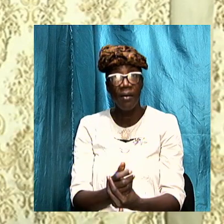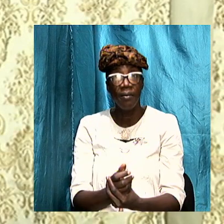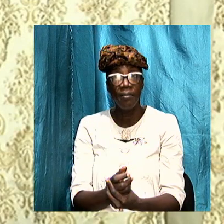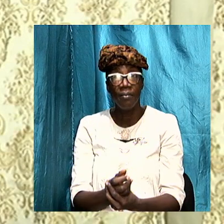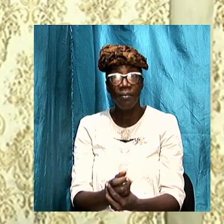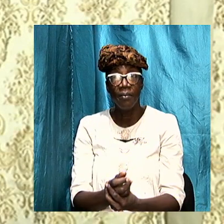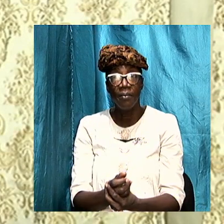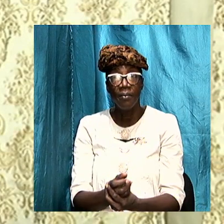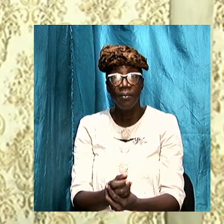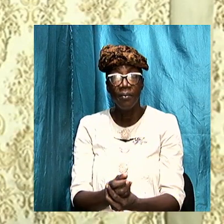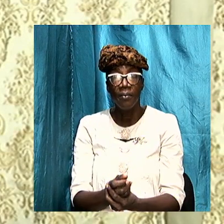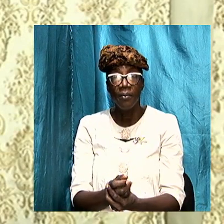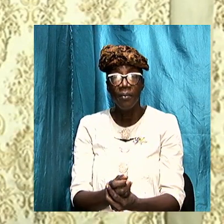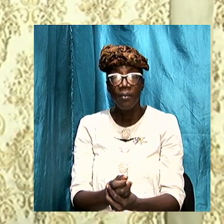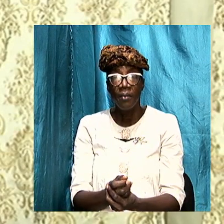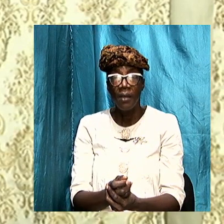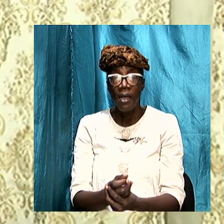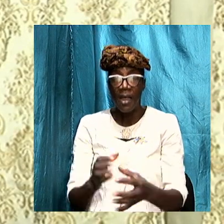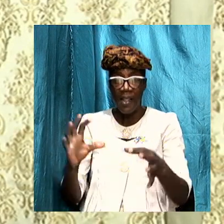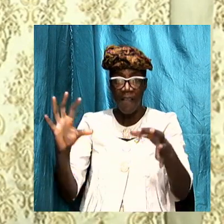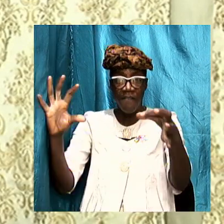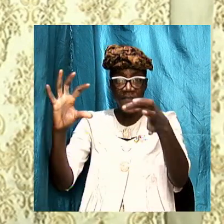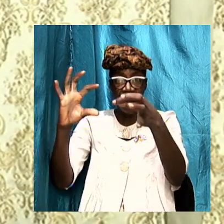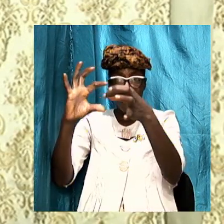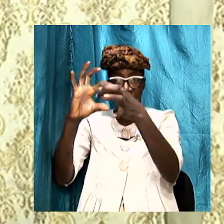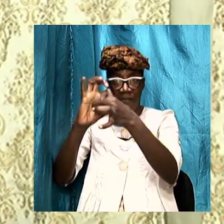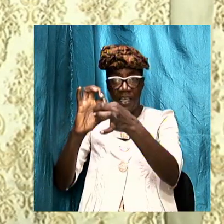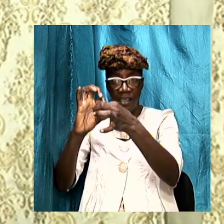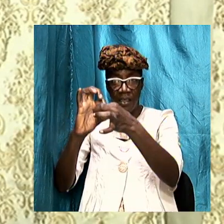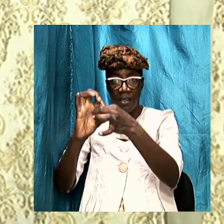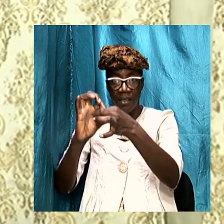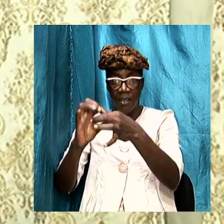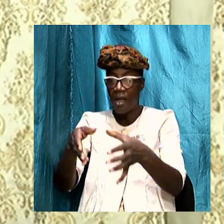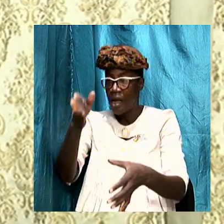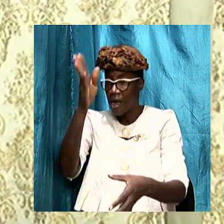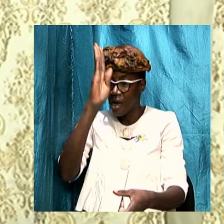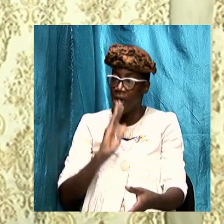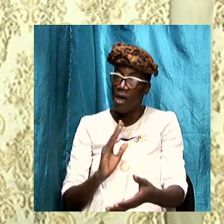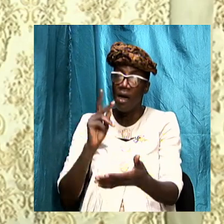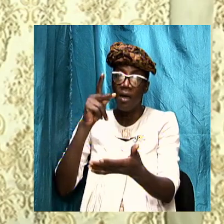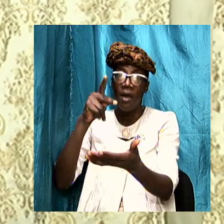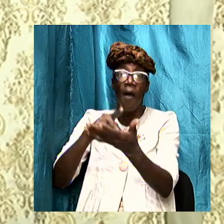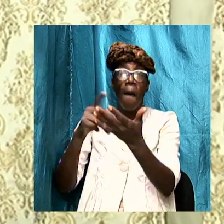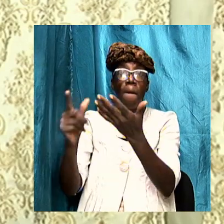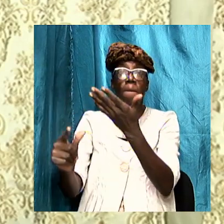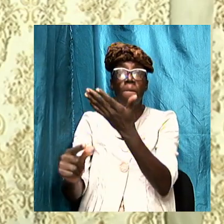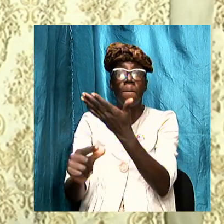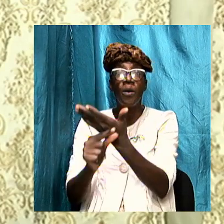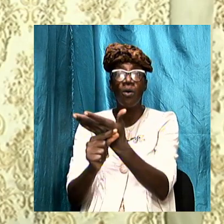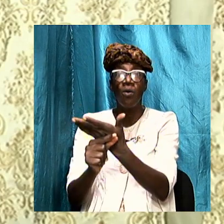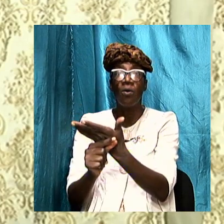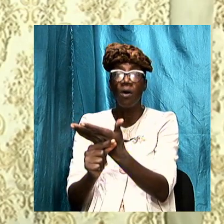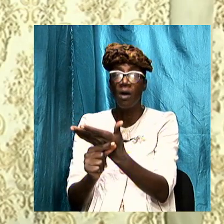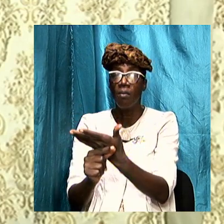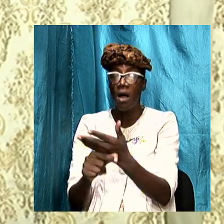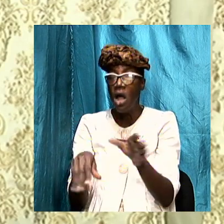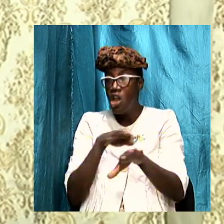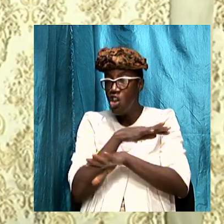that fits into God's program nothing